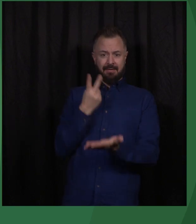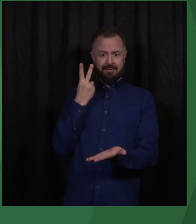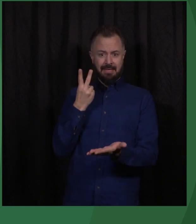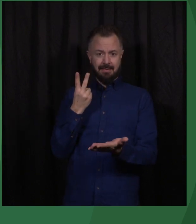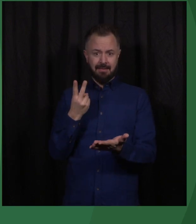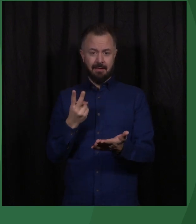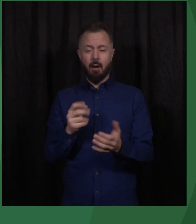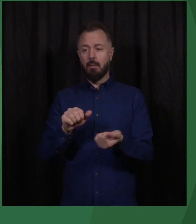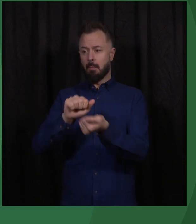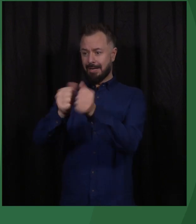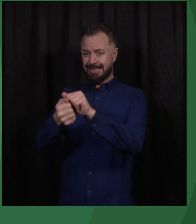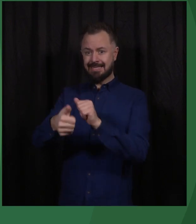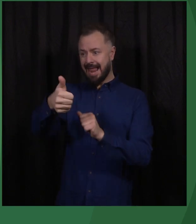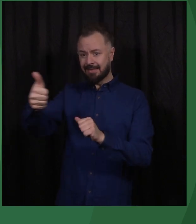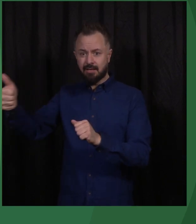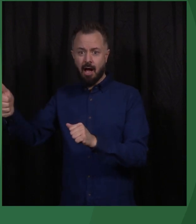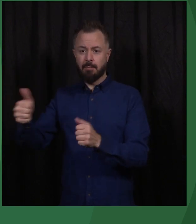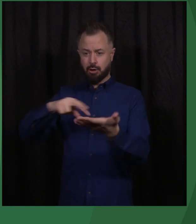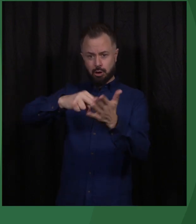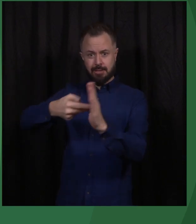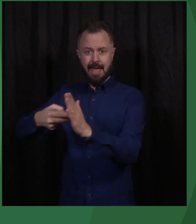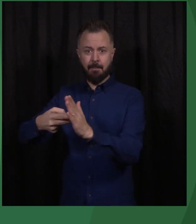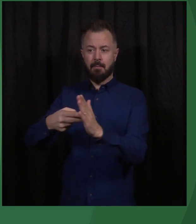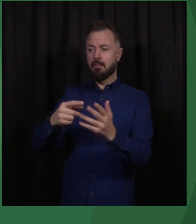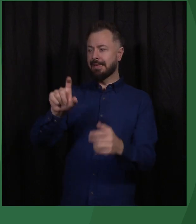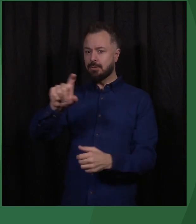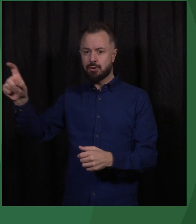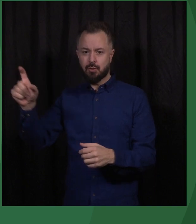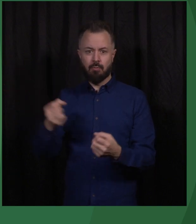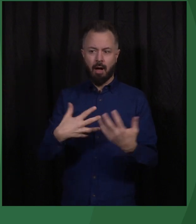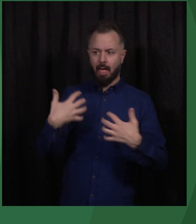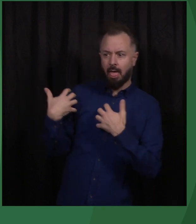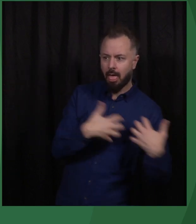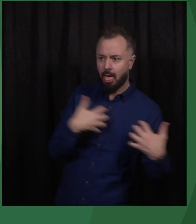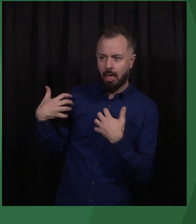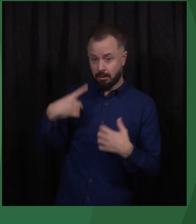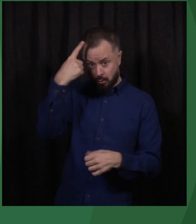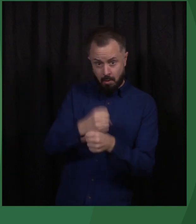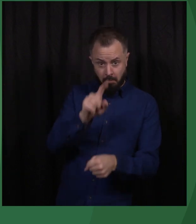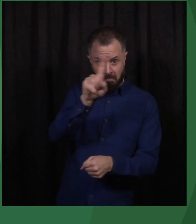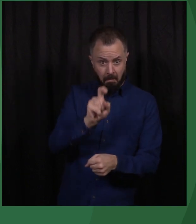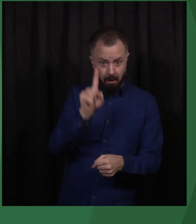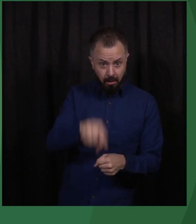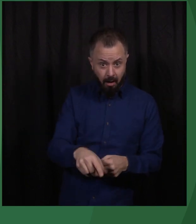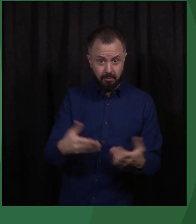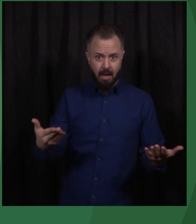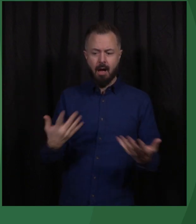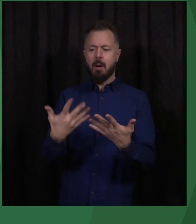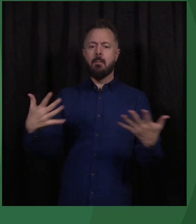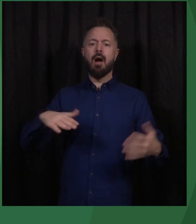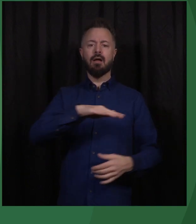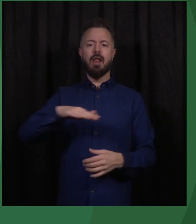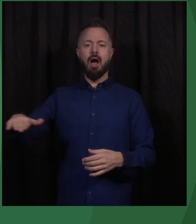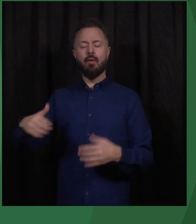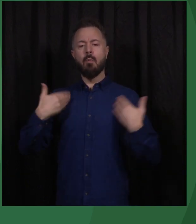trust in political leadership, systems, and institutions. In too many countries, people are experiencing